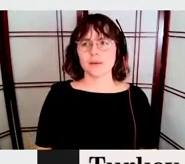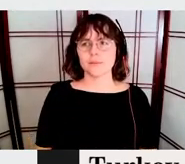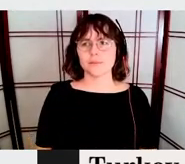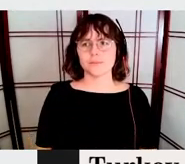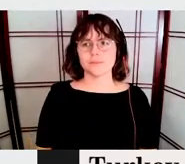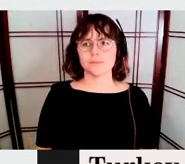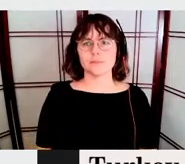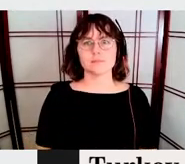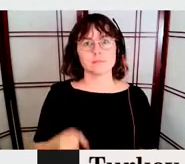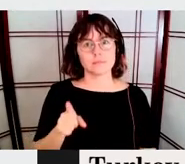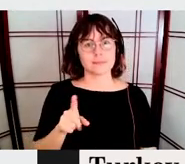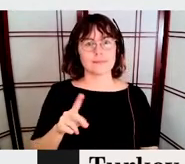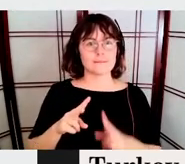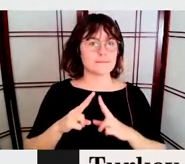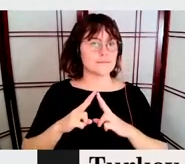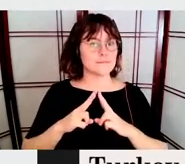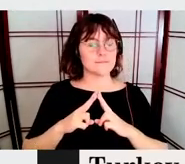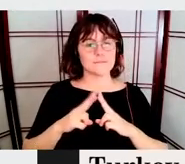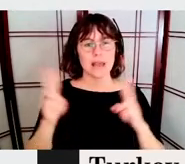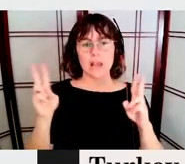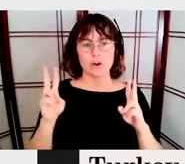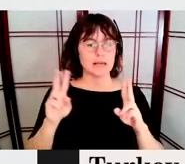Very different, different approach.